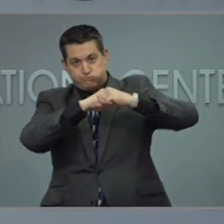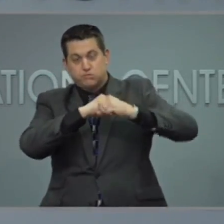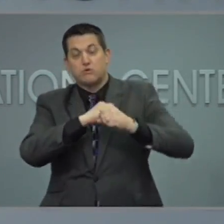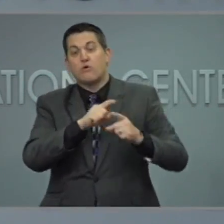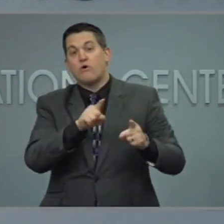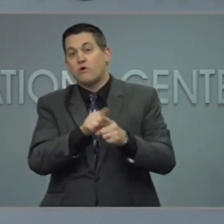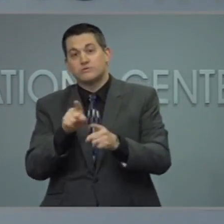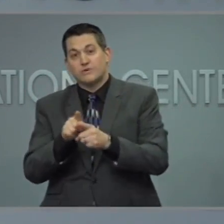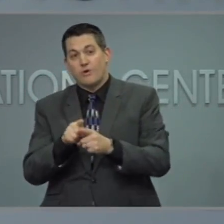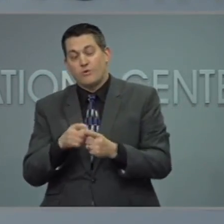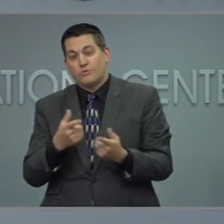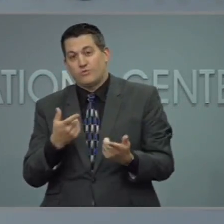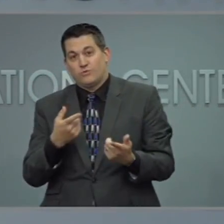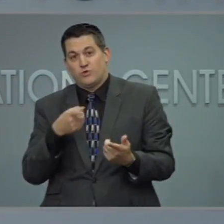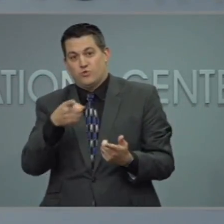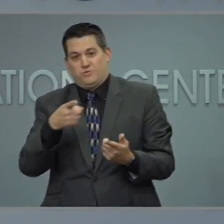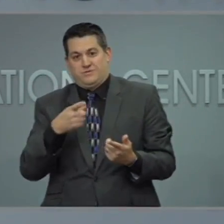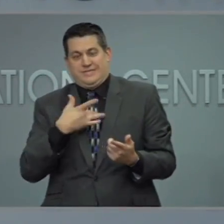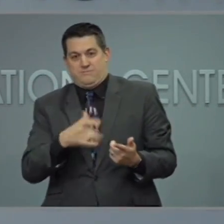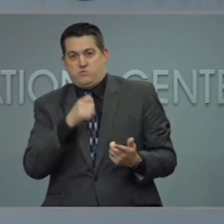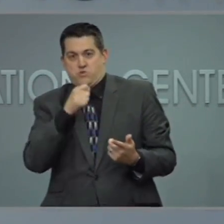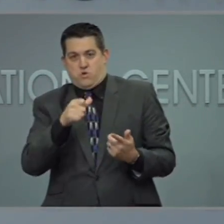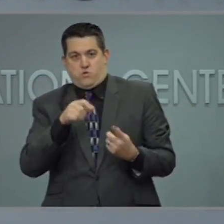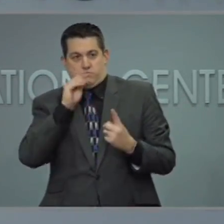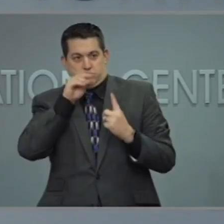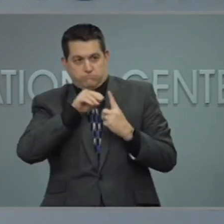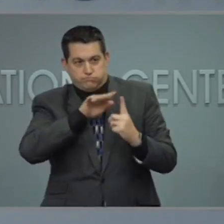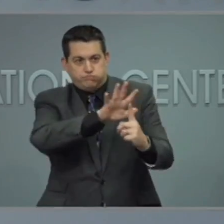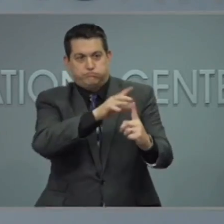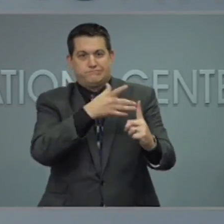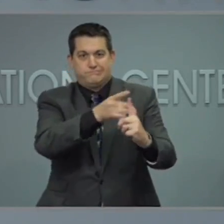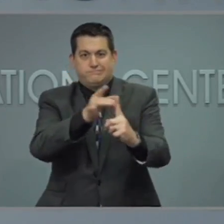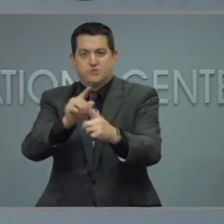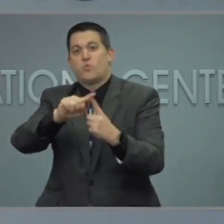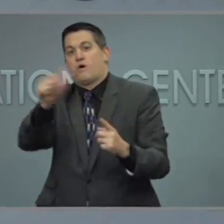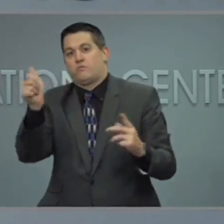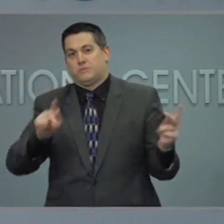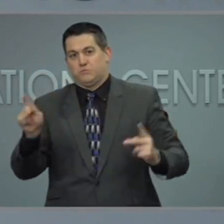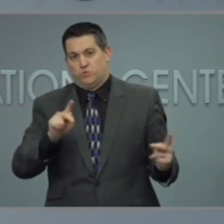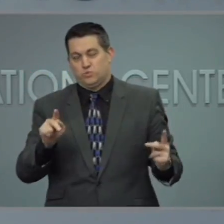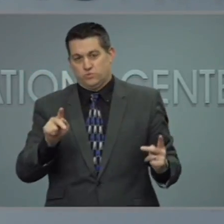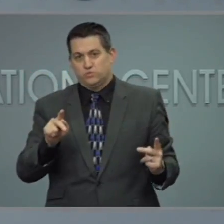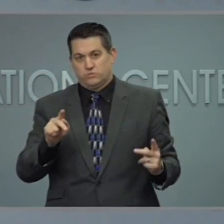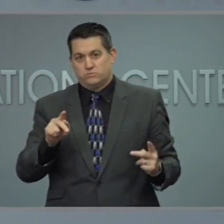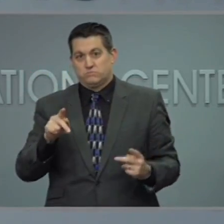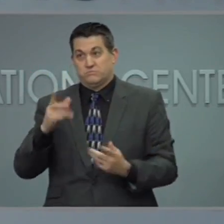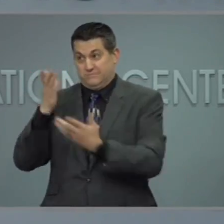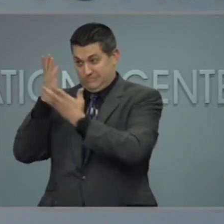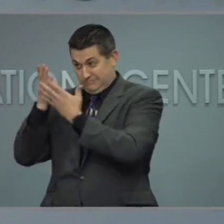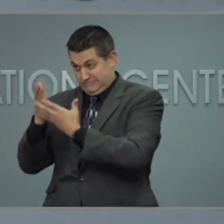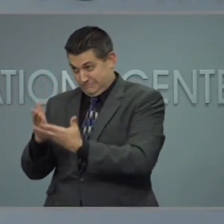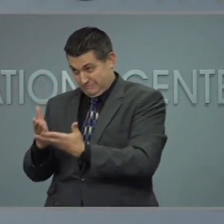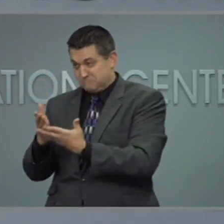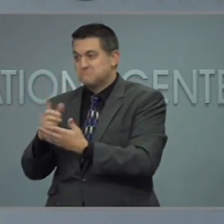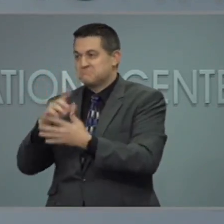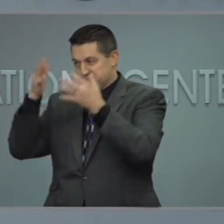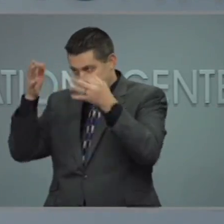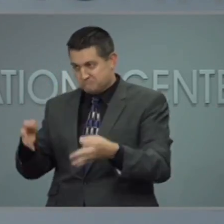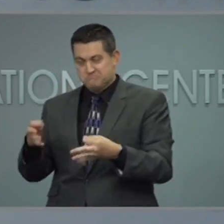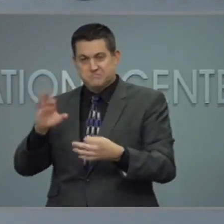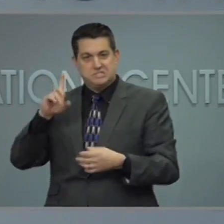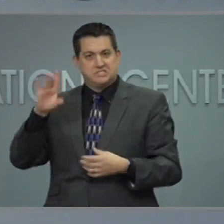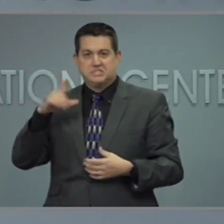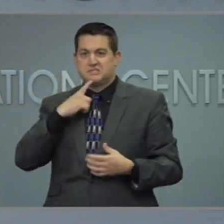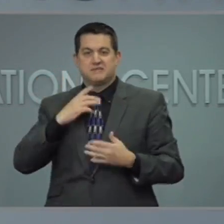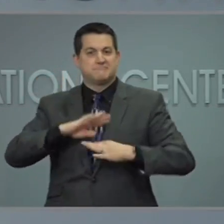also don't really transfer the virus to other people. And the CDC said at that point, it's just not